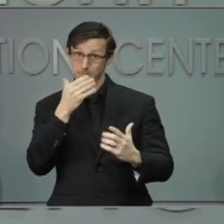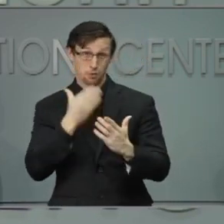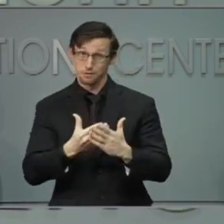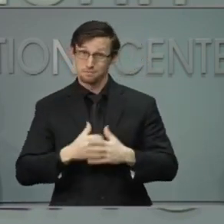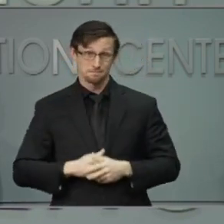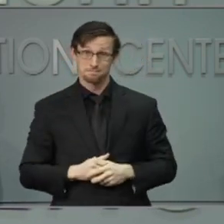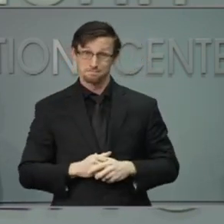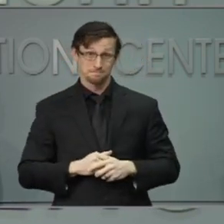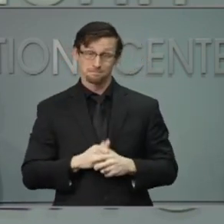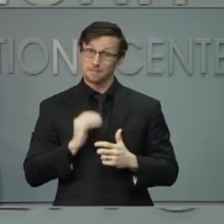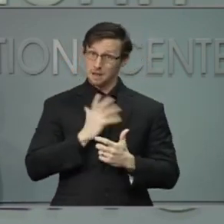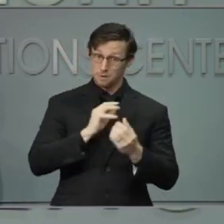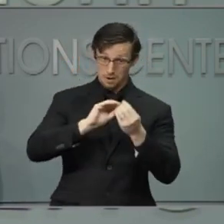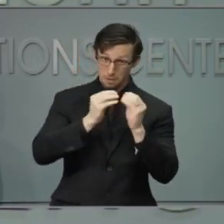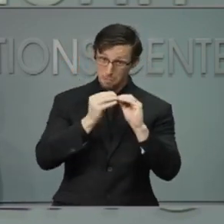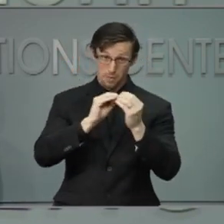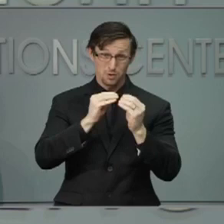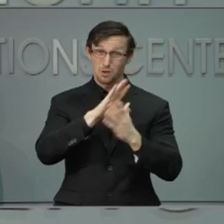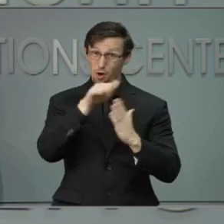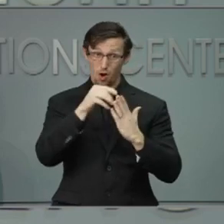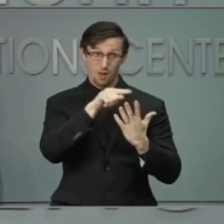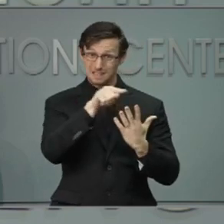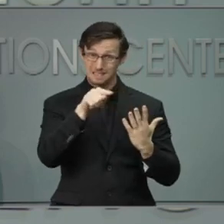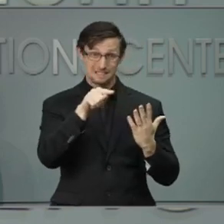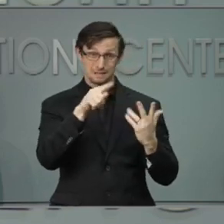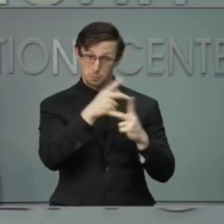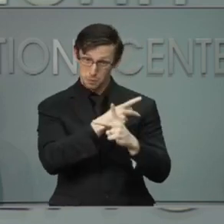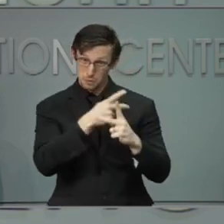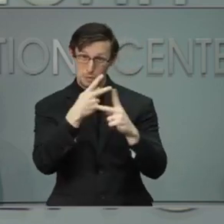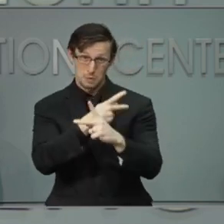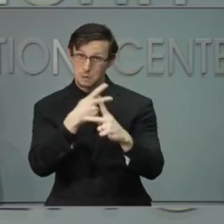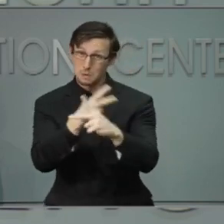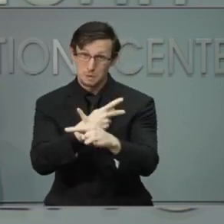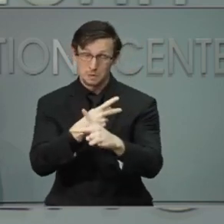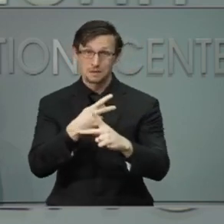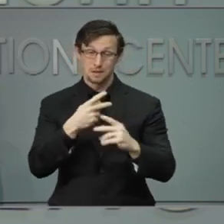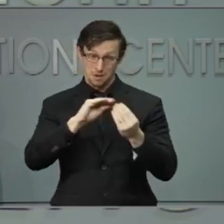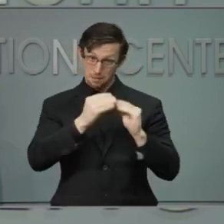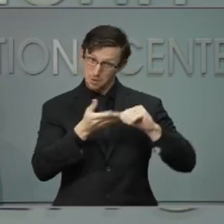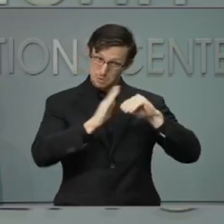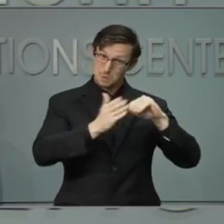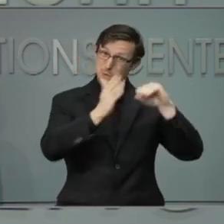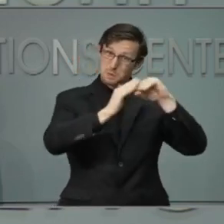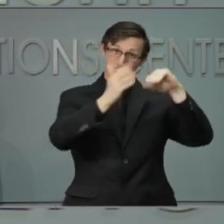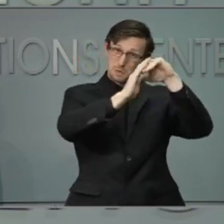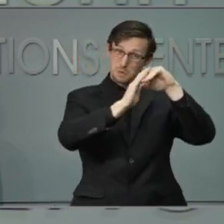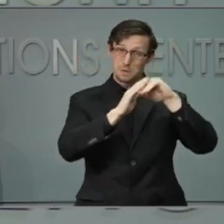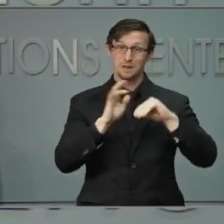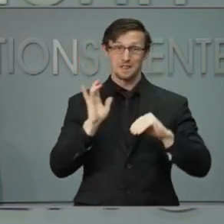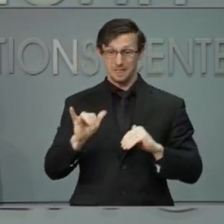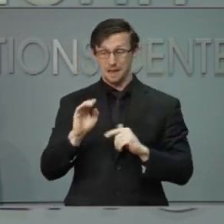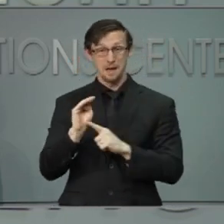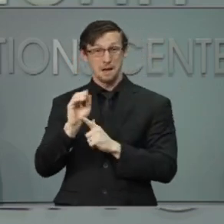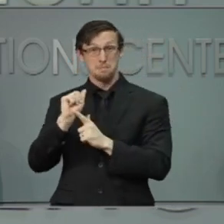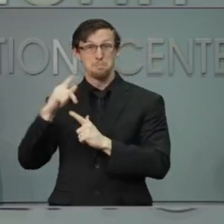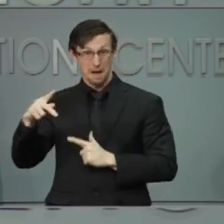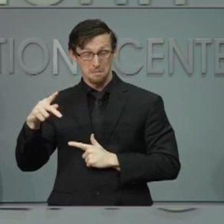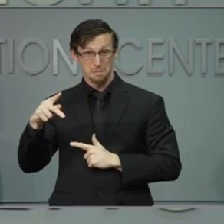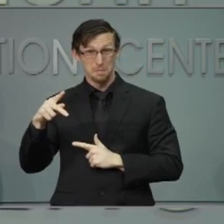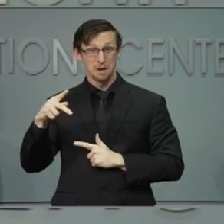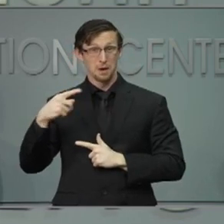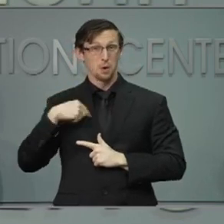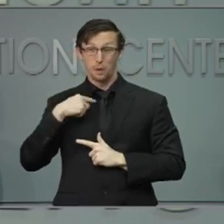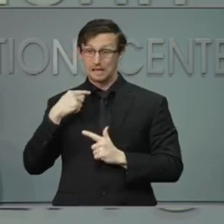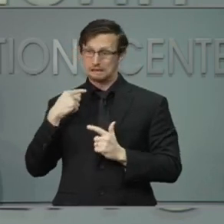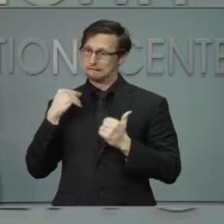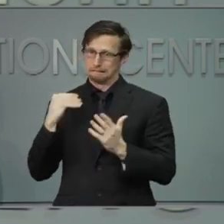With our metrics worsening and the case counts at record levels, we updated the map earlier than we had planned so North